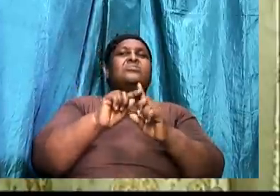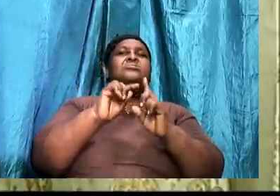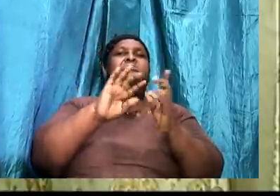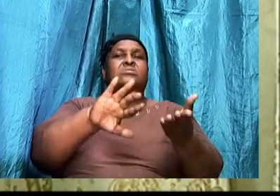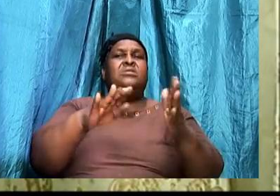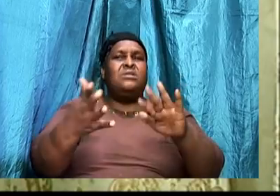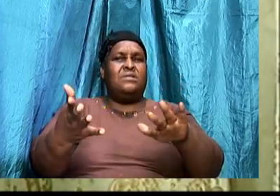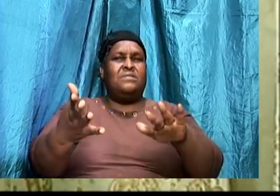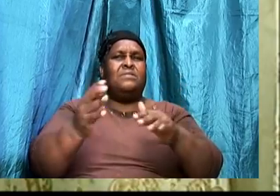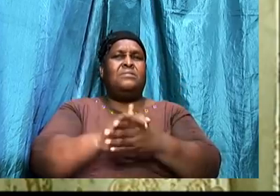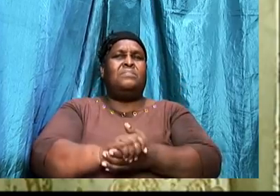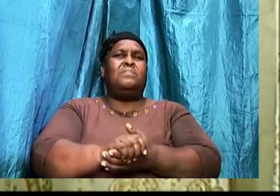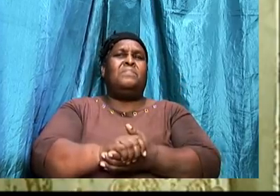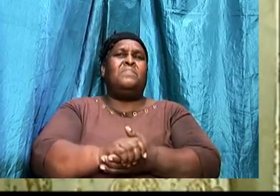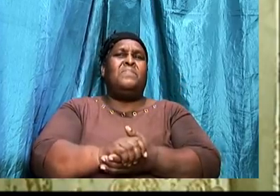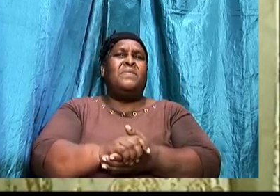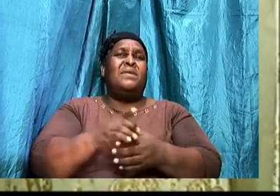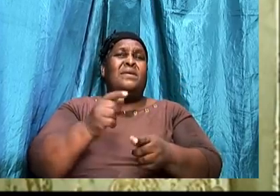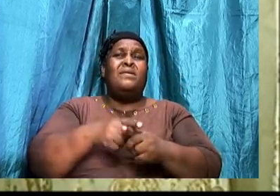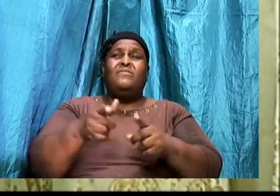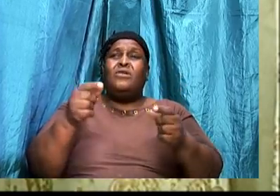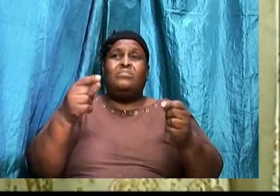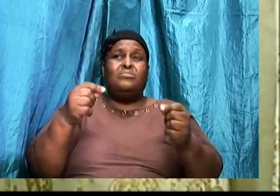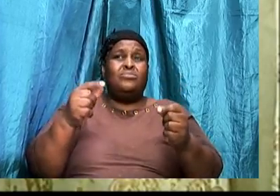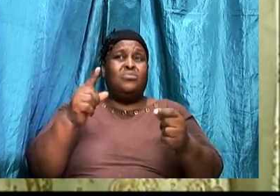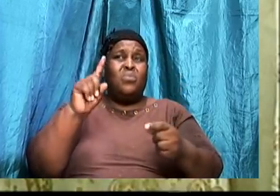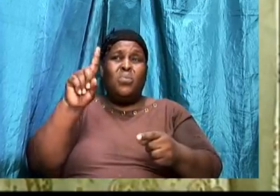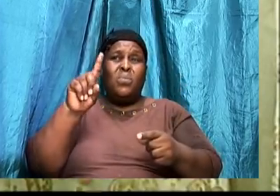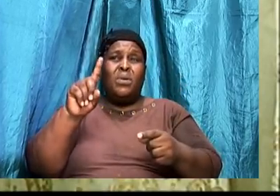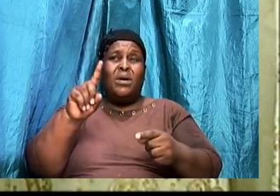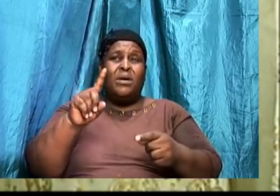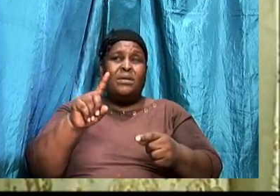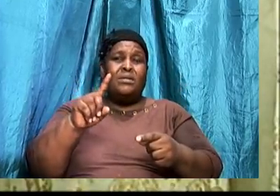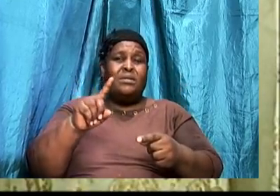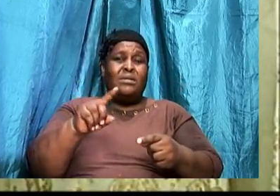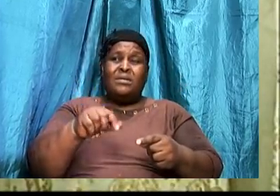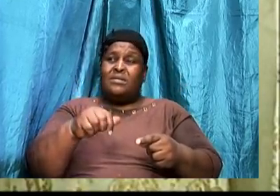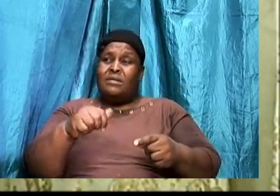And from your. It is like from your new one. The others just follow.